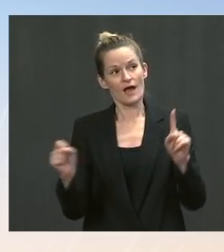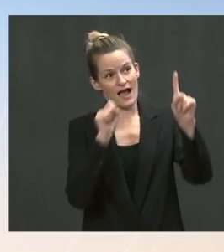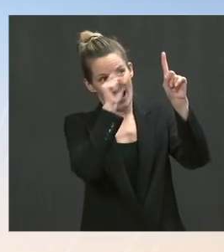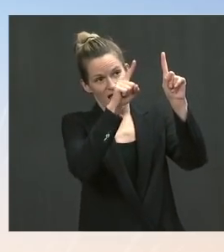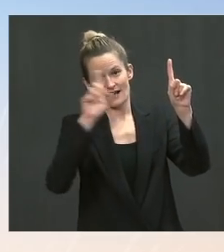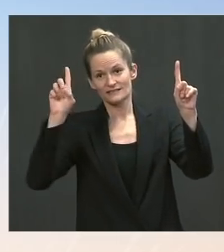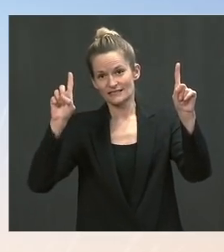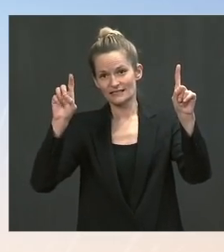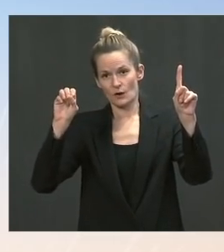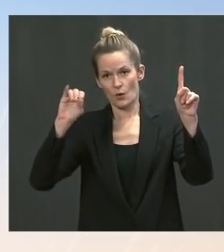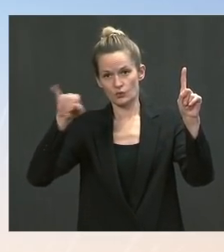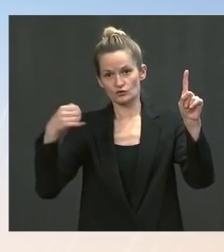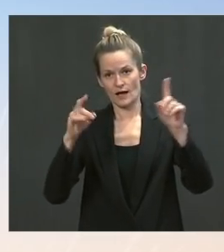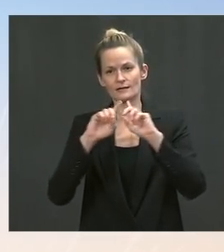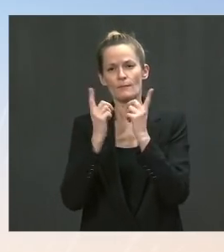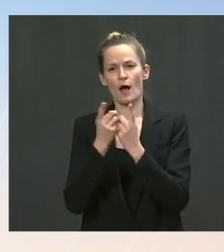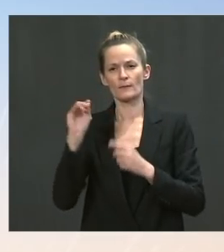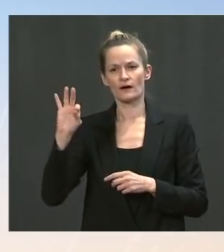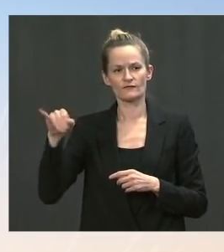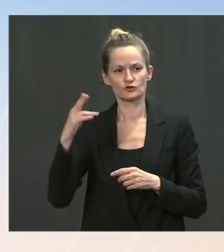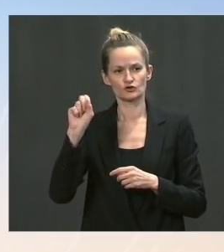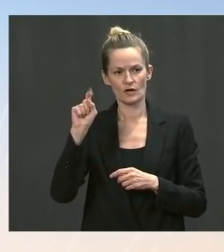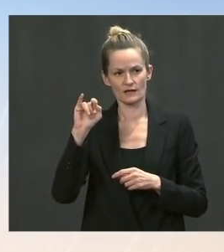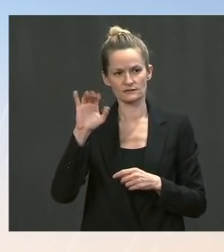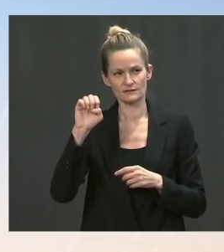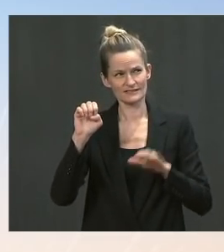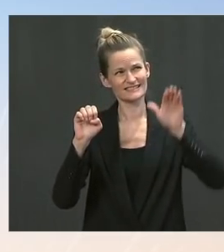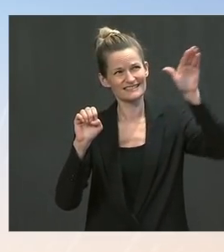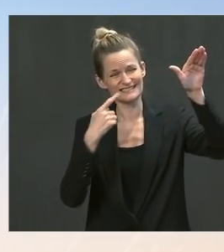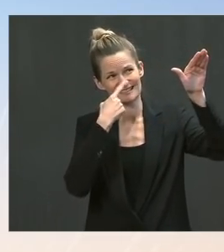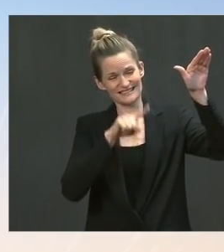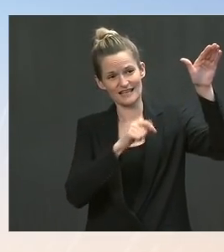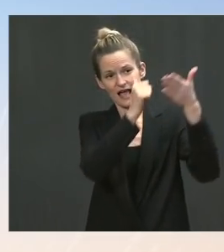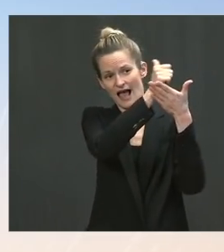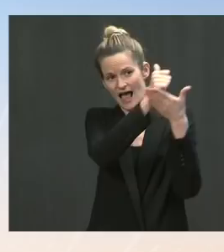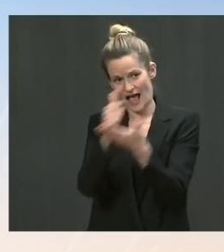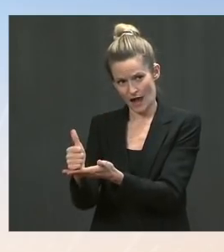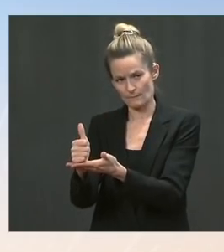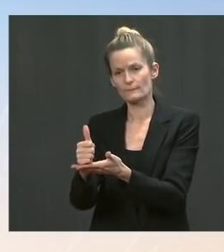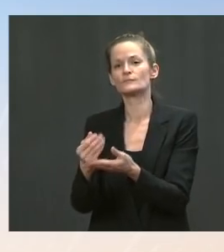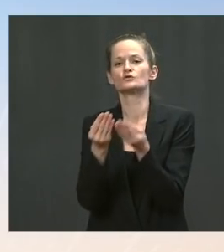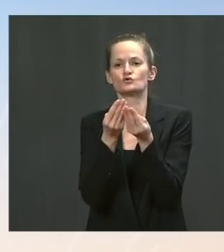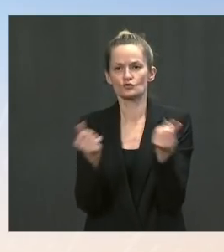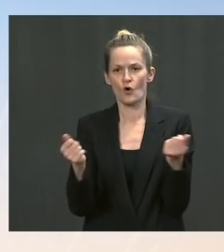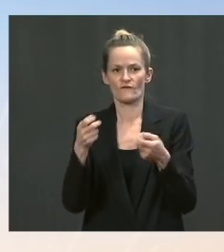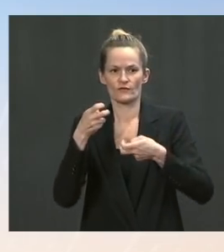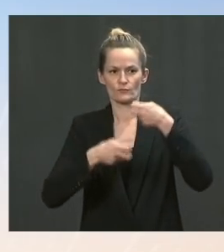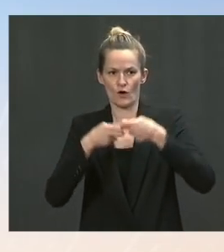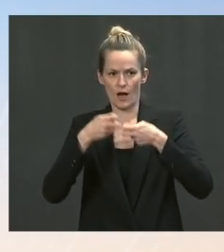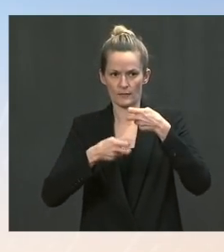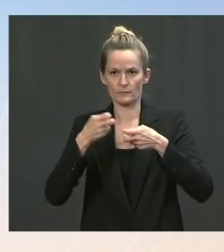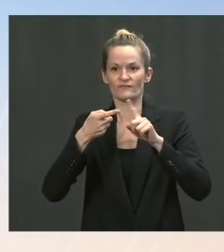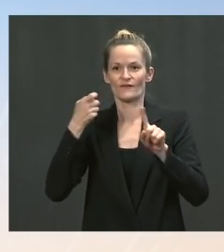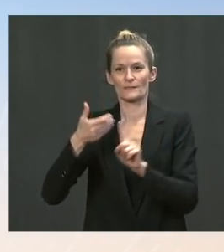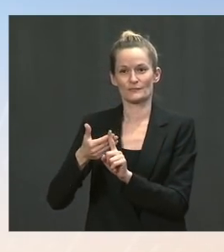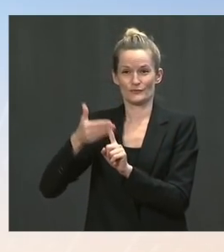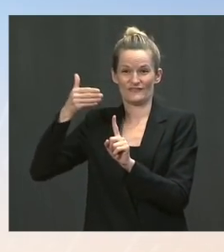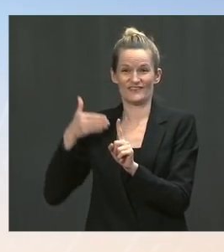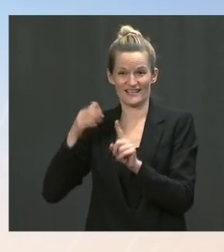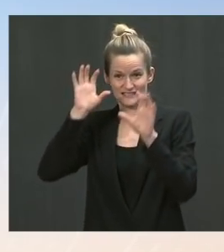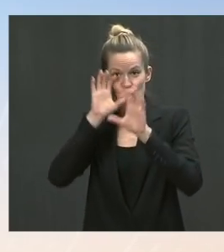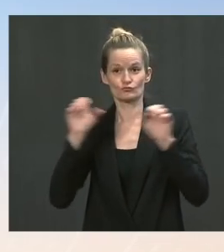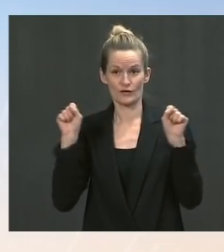relating to the previous administration's invocation of the state secrets privilege, including adhering to guidance issued in the Obama-Biden